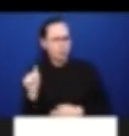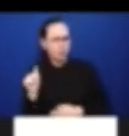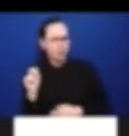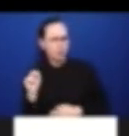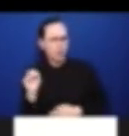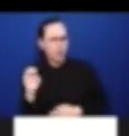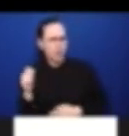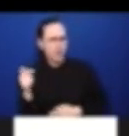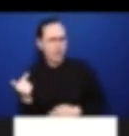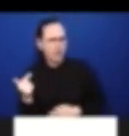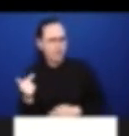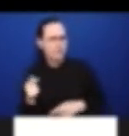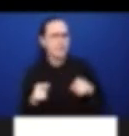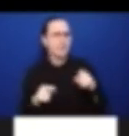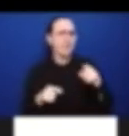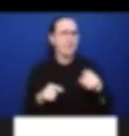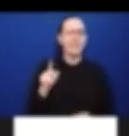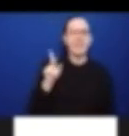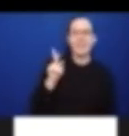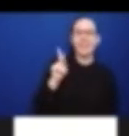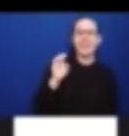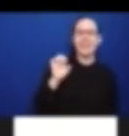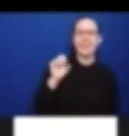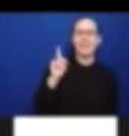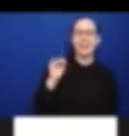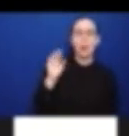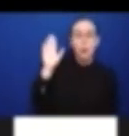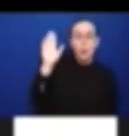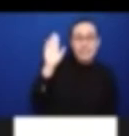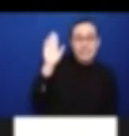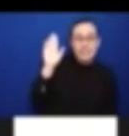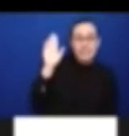just for... That's okay, I'm sure Janet will join us.